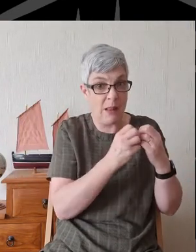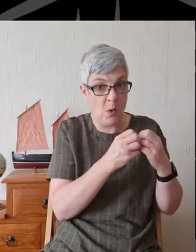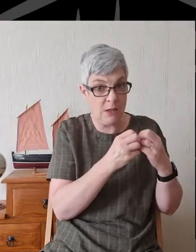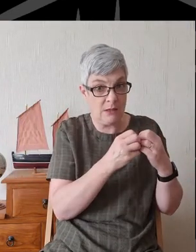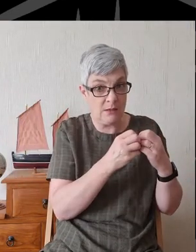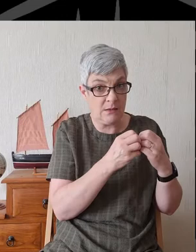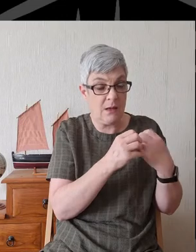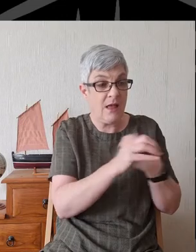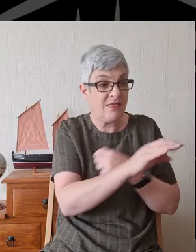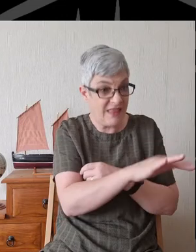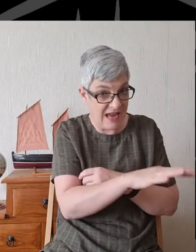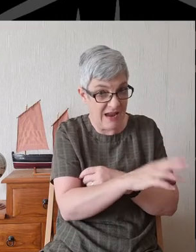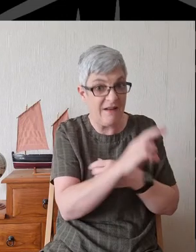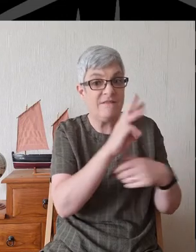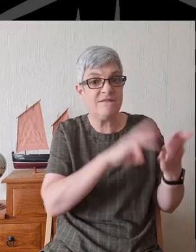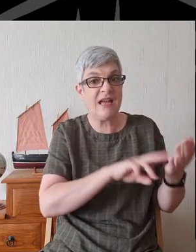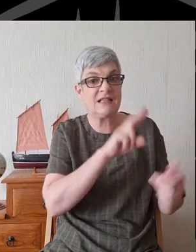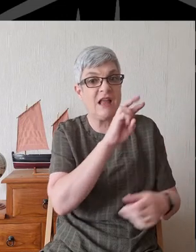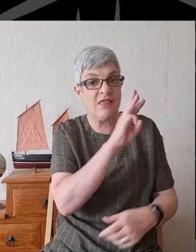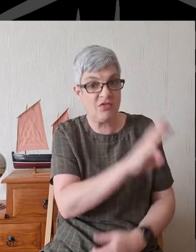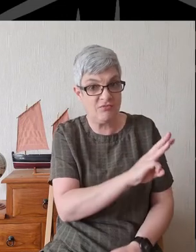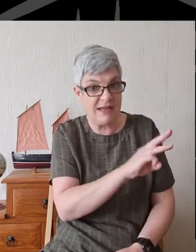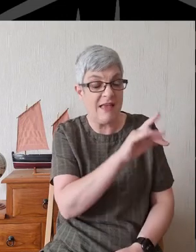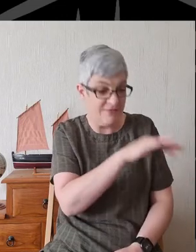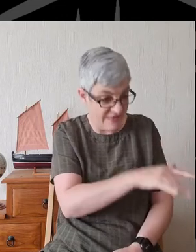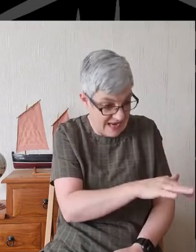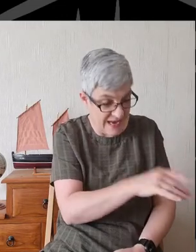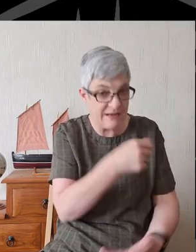verse 3 of chapter 1, there in Babylon.